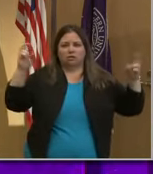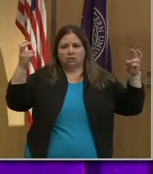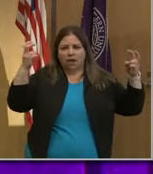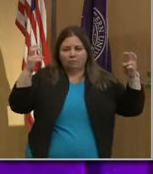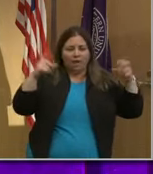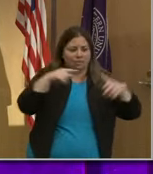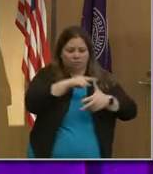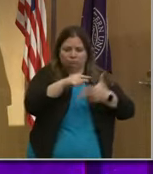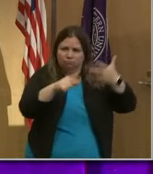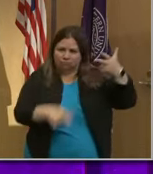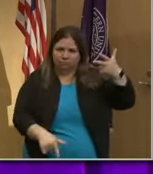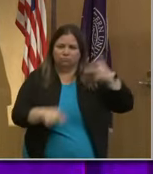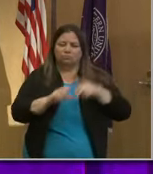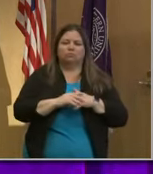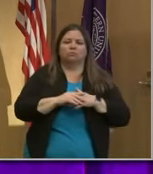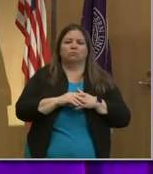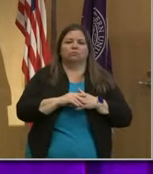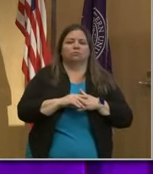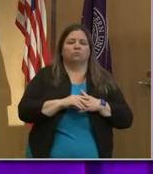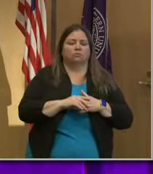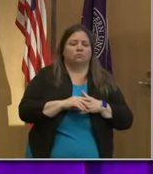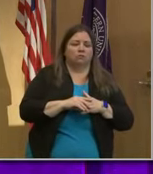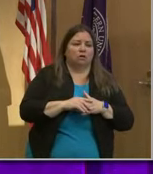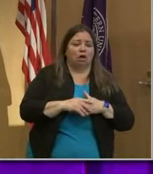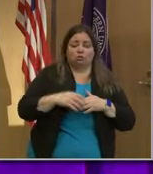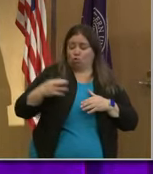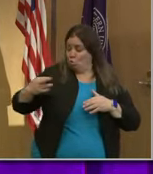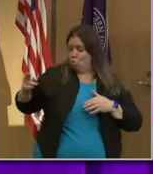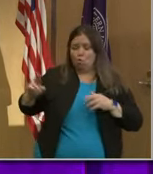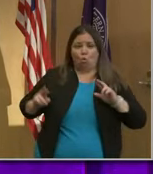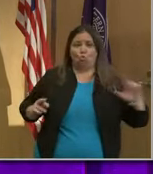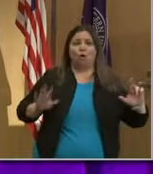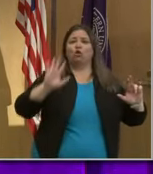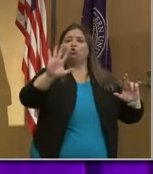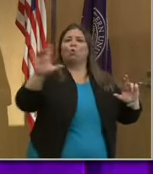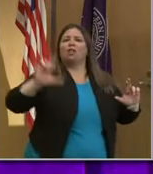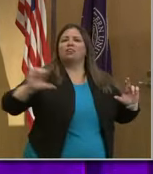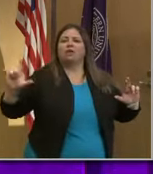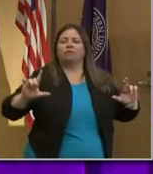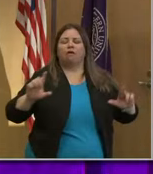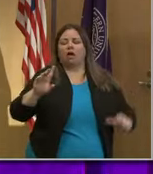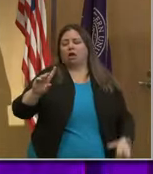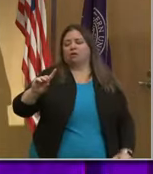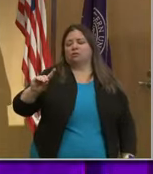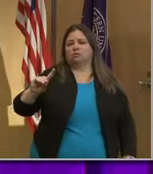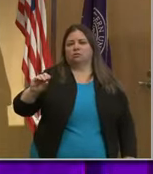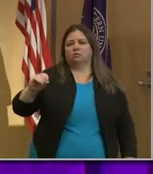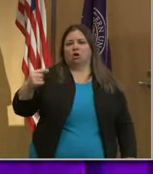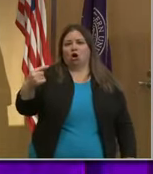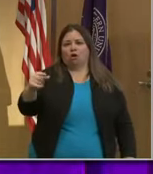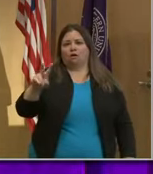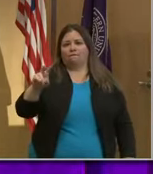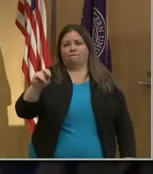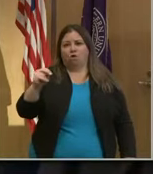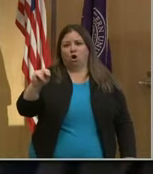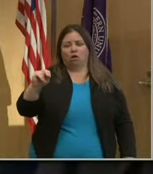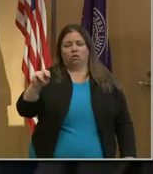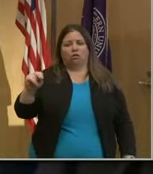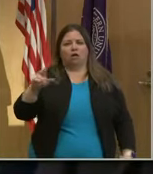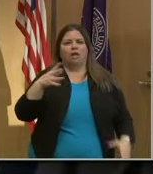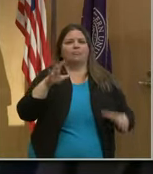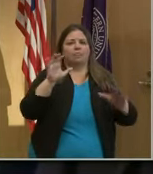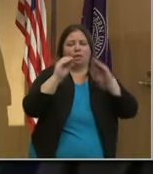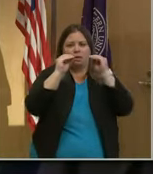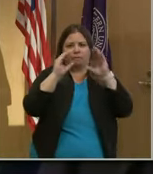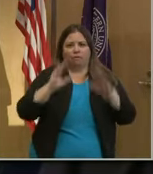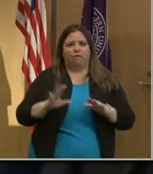those areas. To my right, your left is Doug Vaughn, who's the Cutter Professor